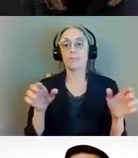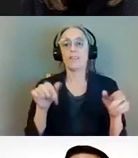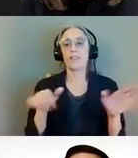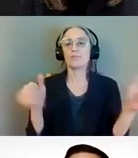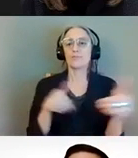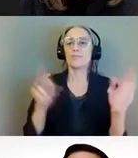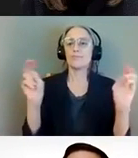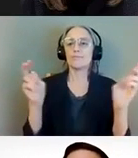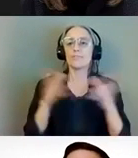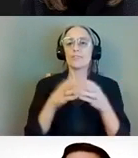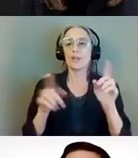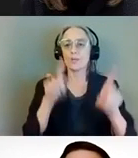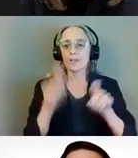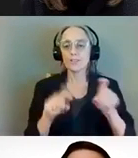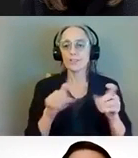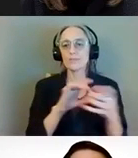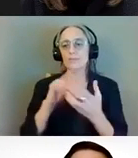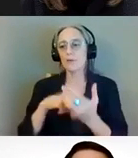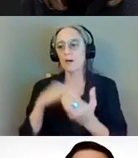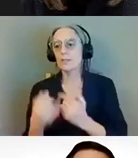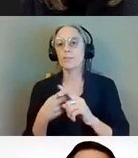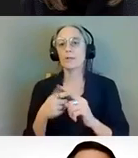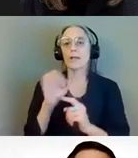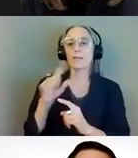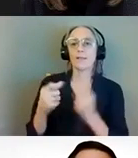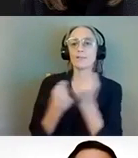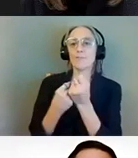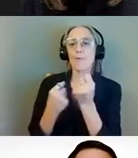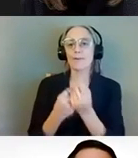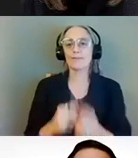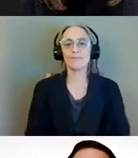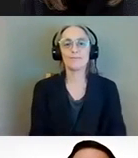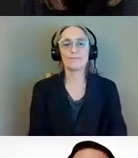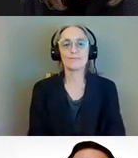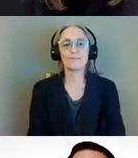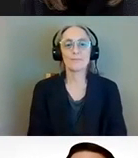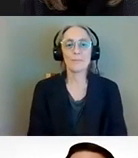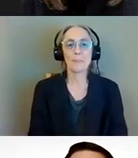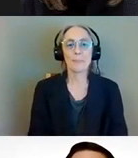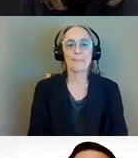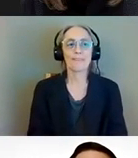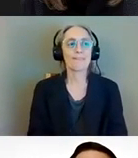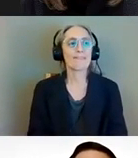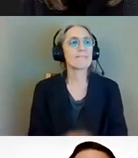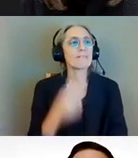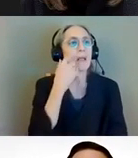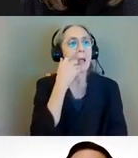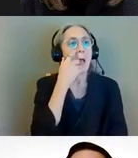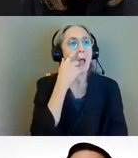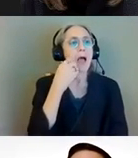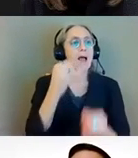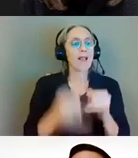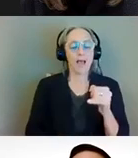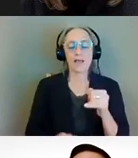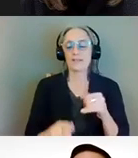project and the presentation that we saw and then also the asl support um and lastly we encourage you that um